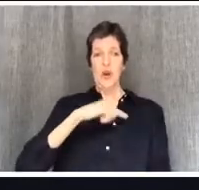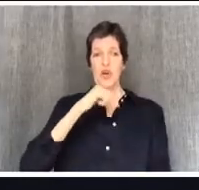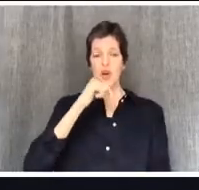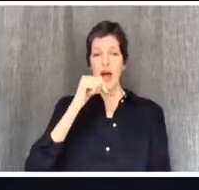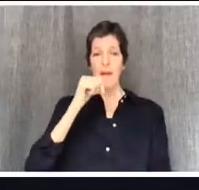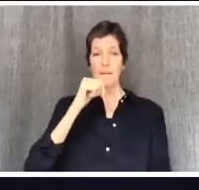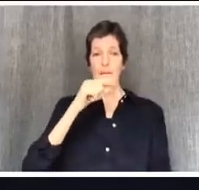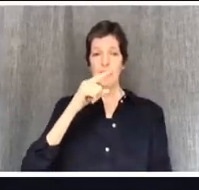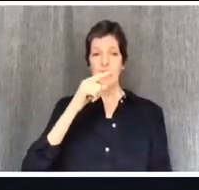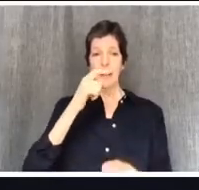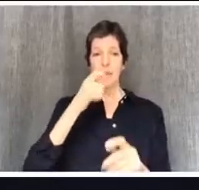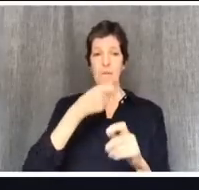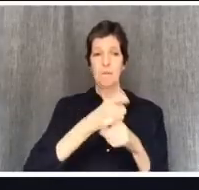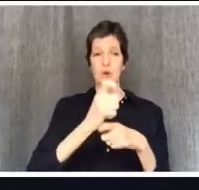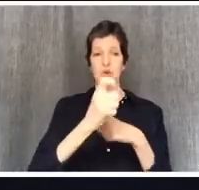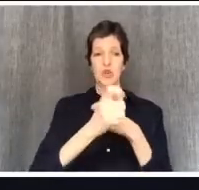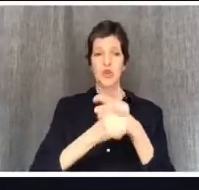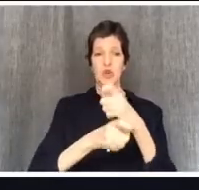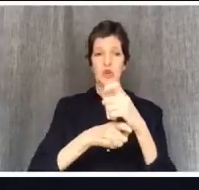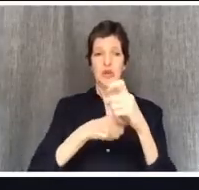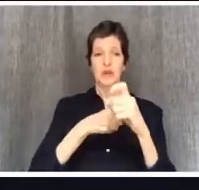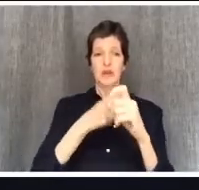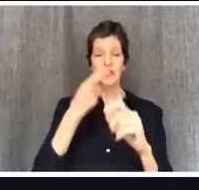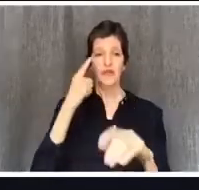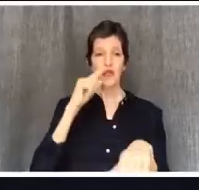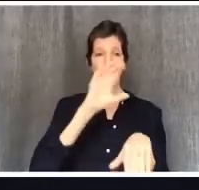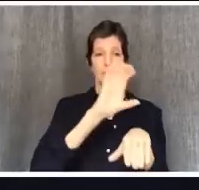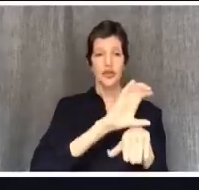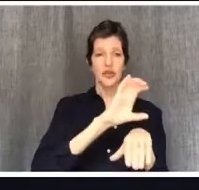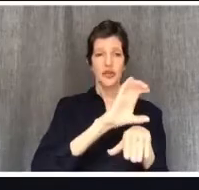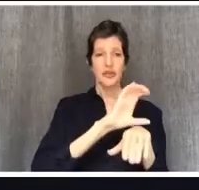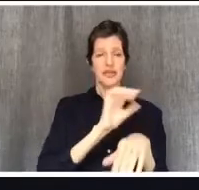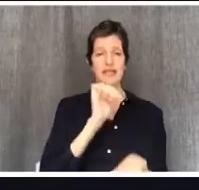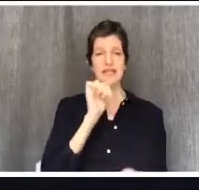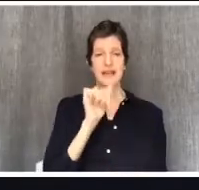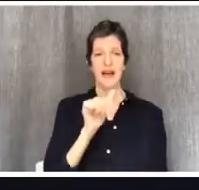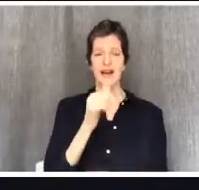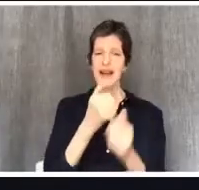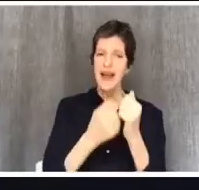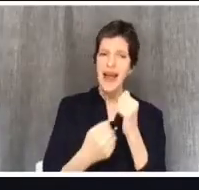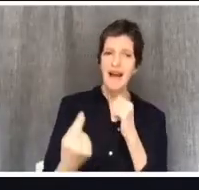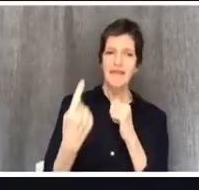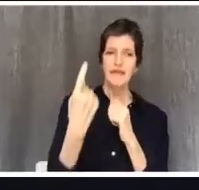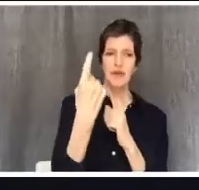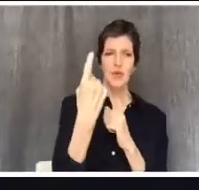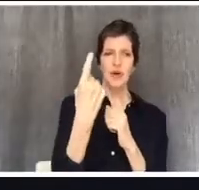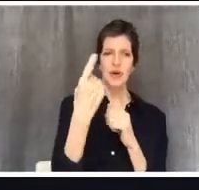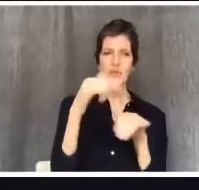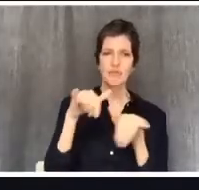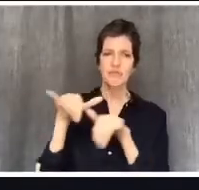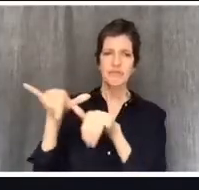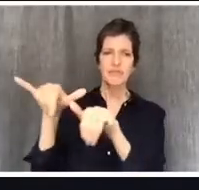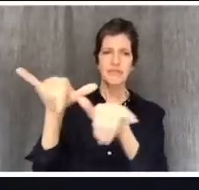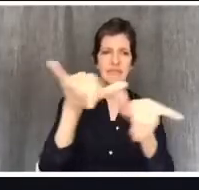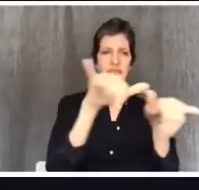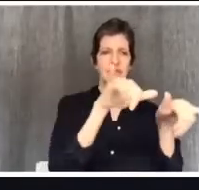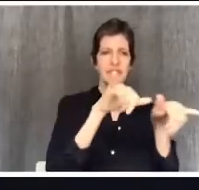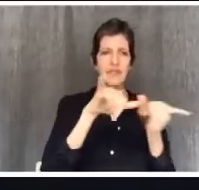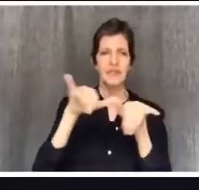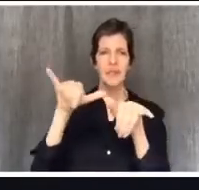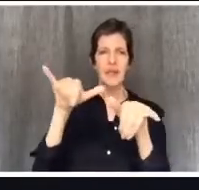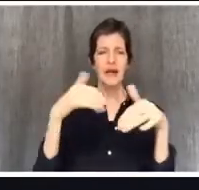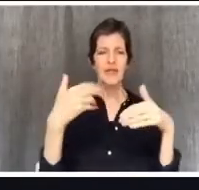It's hard for everyone, but it's not persecution, at least not yet. And because of that, we're called to be obedient and